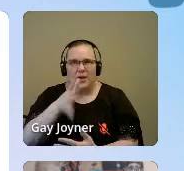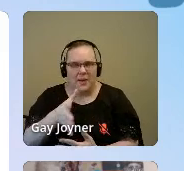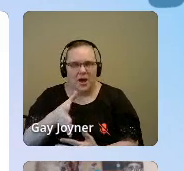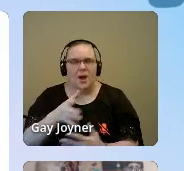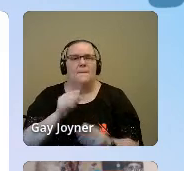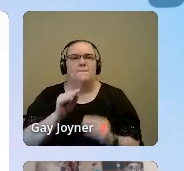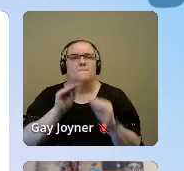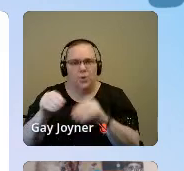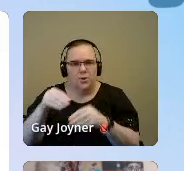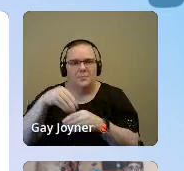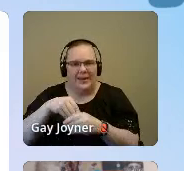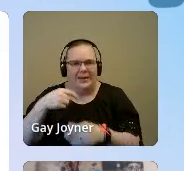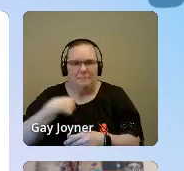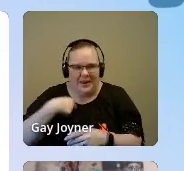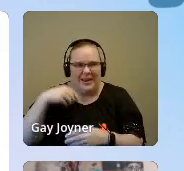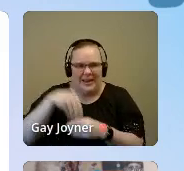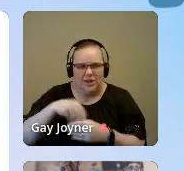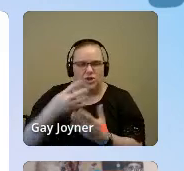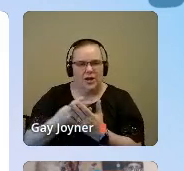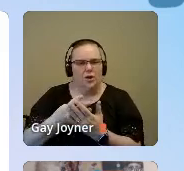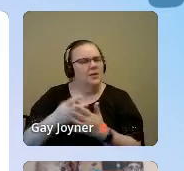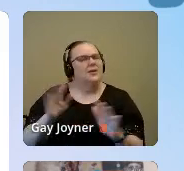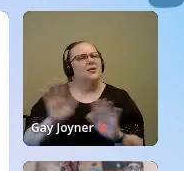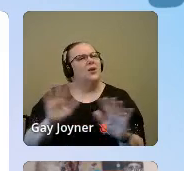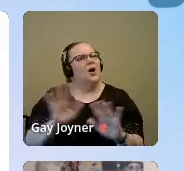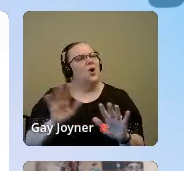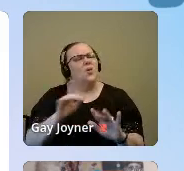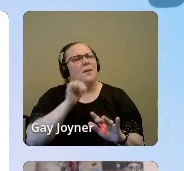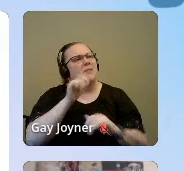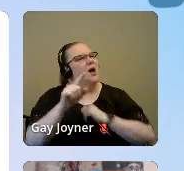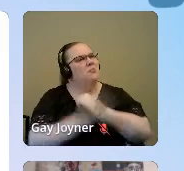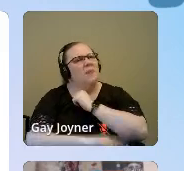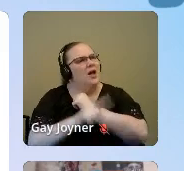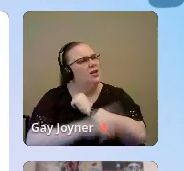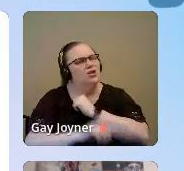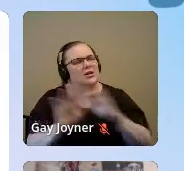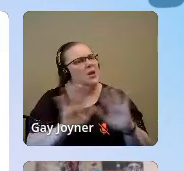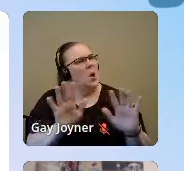She wasn't trying to punish me. She was like, I need to get her help. Why are you arresting her?